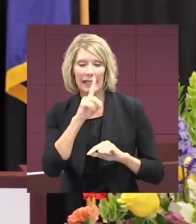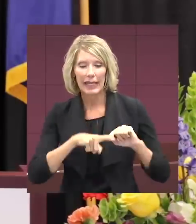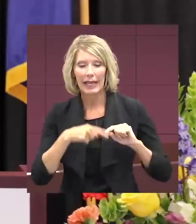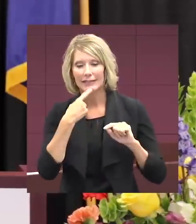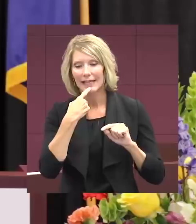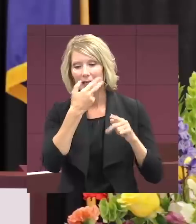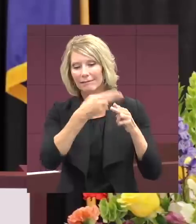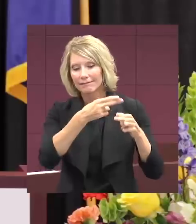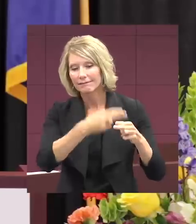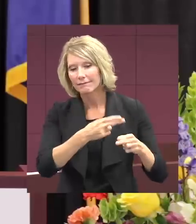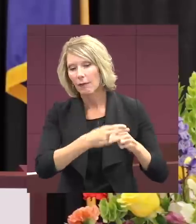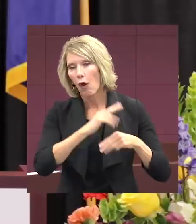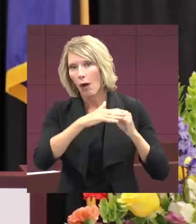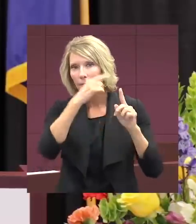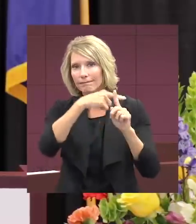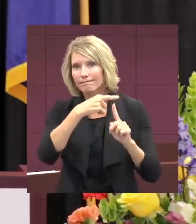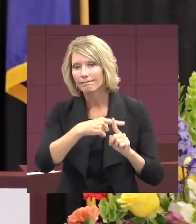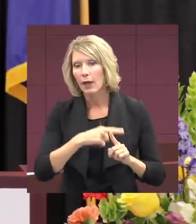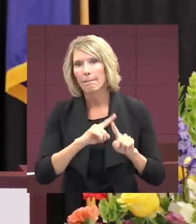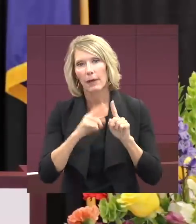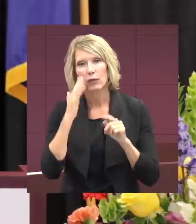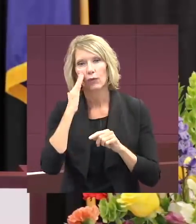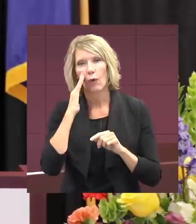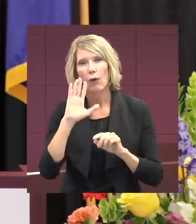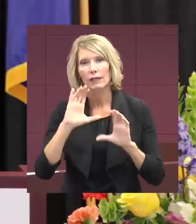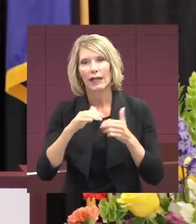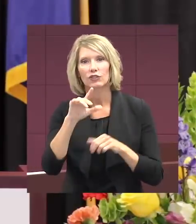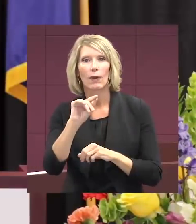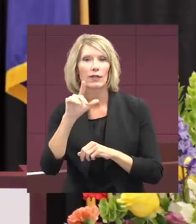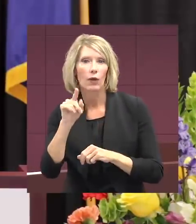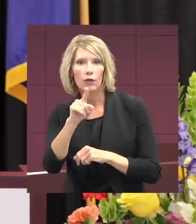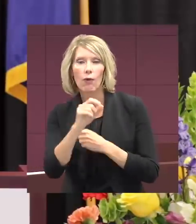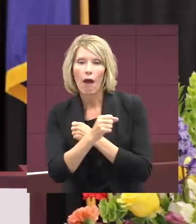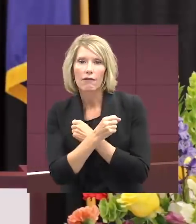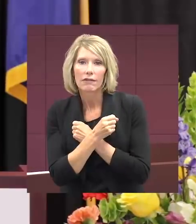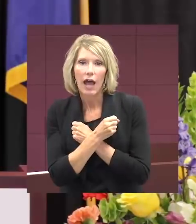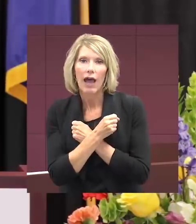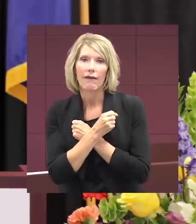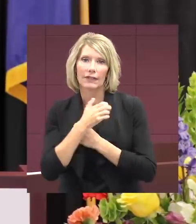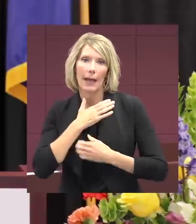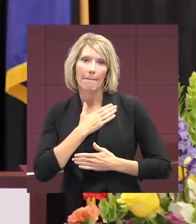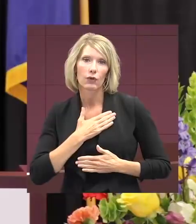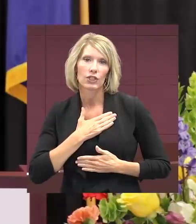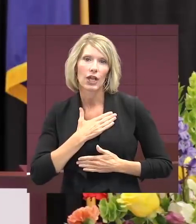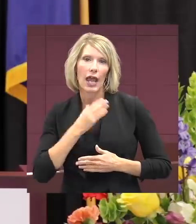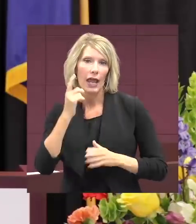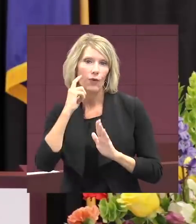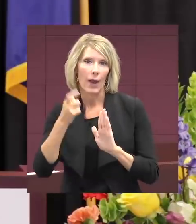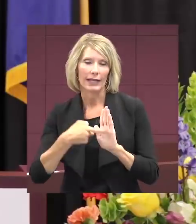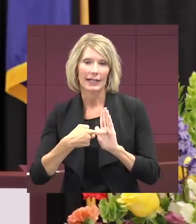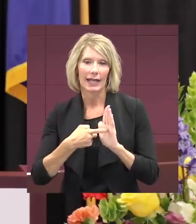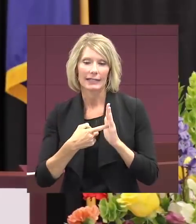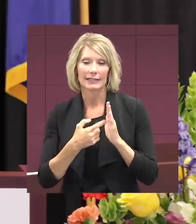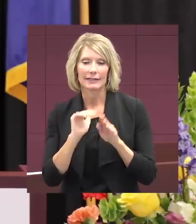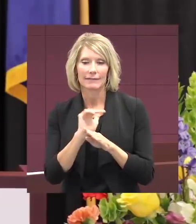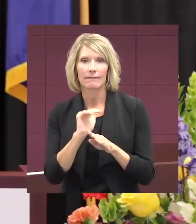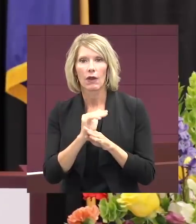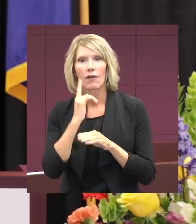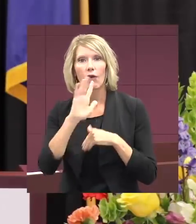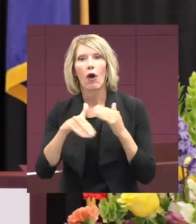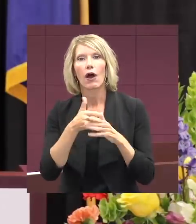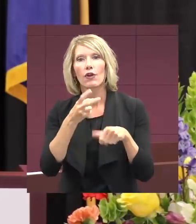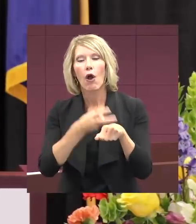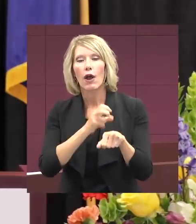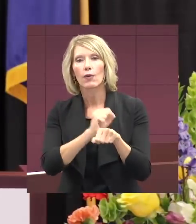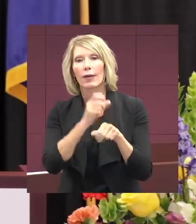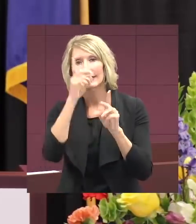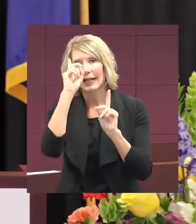everything great, I want you to know, Class of 2020, that you are loved, appreciated, and recognized this evening for all your hard